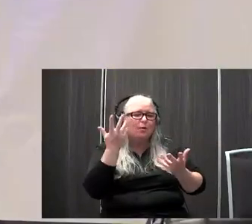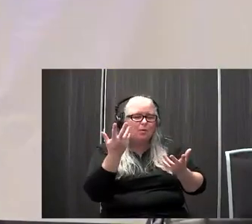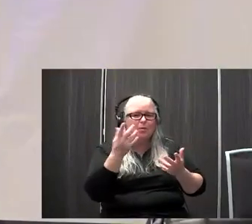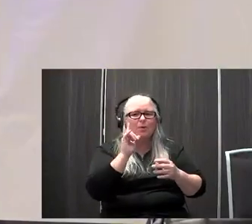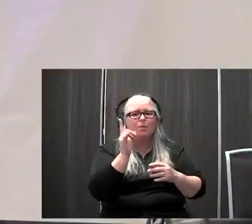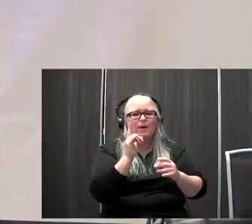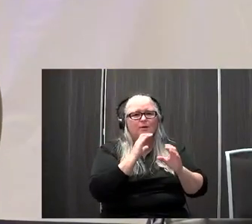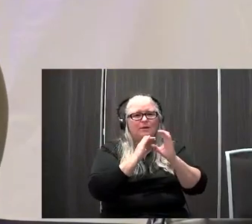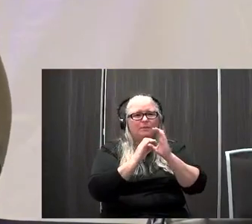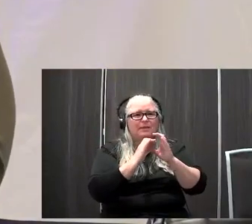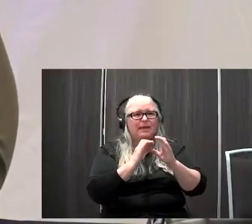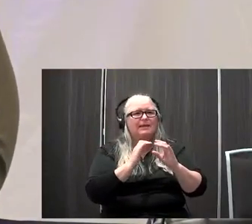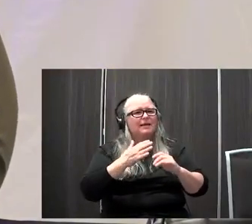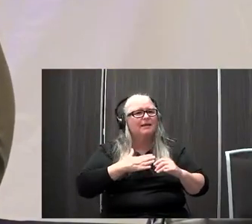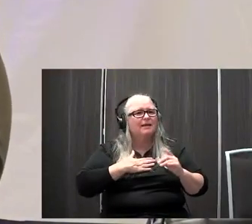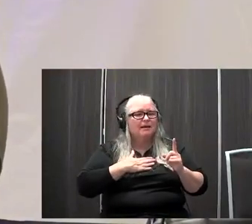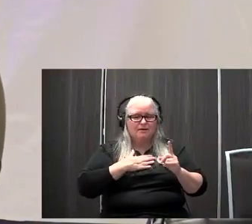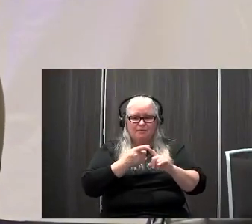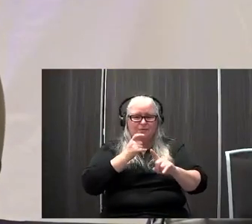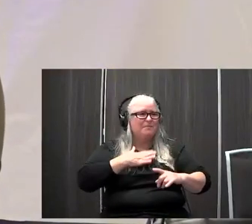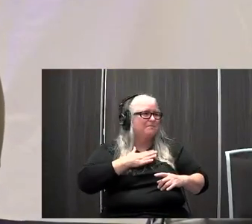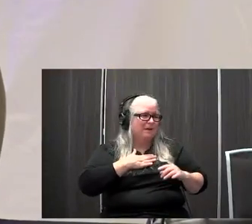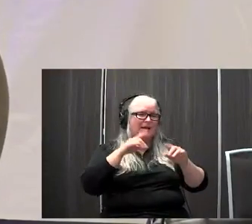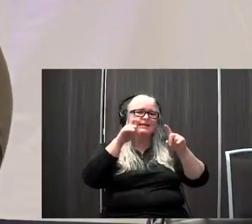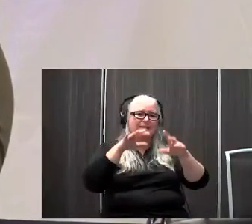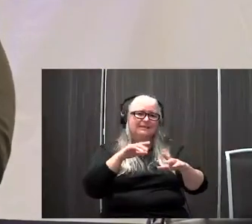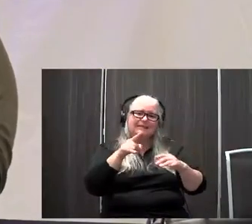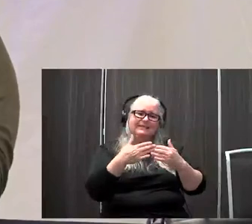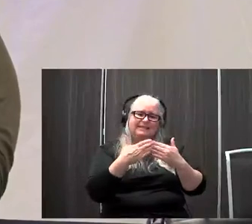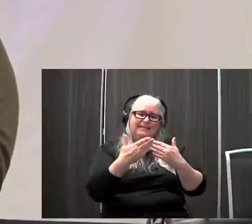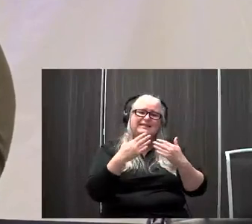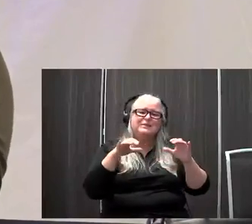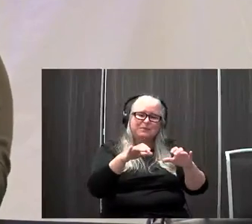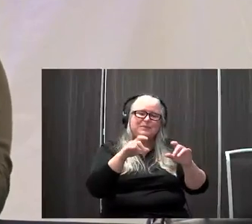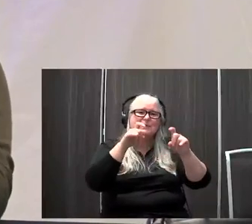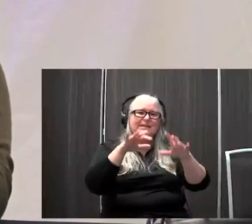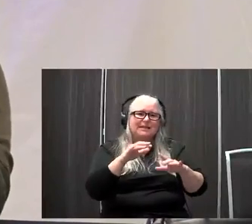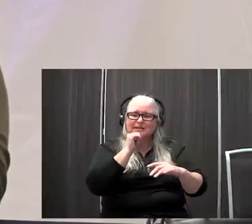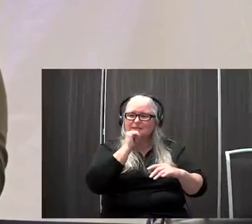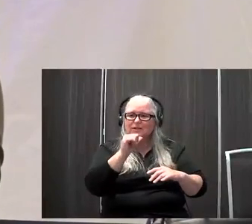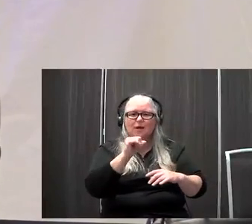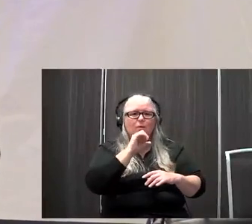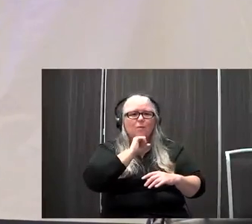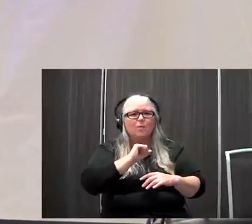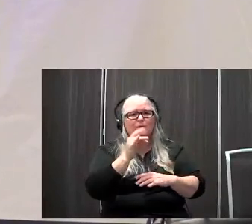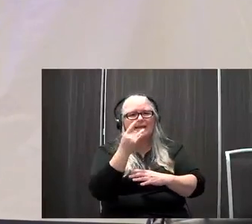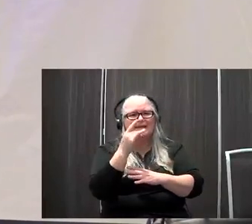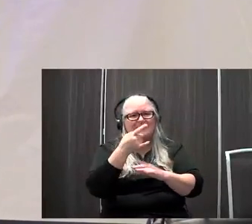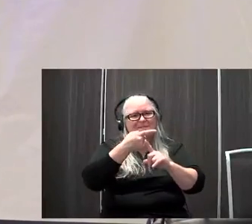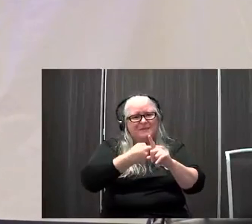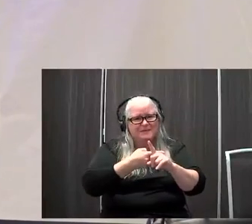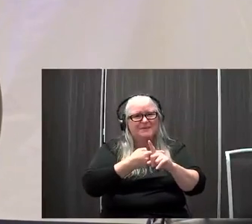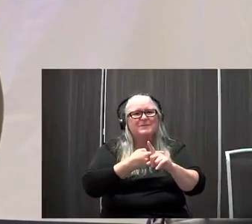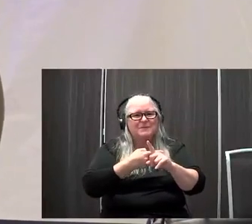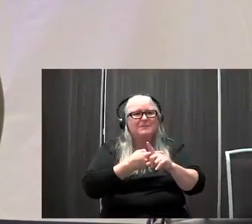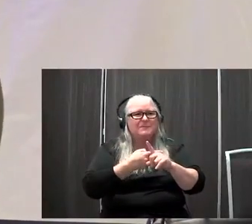my testing point of view, um, it's really easy to do a test on somebody who is not 18 months old. feel like around developmentally